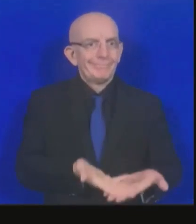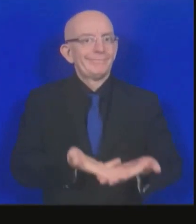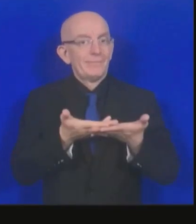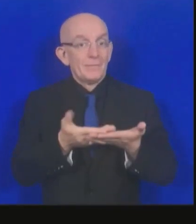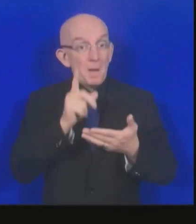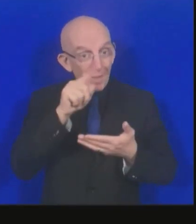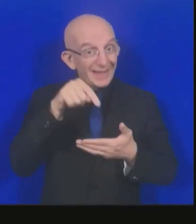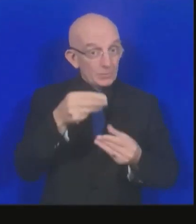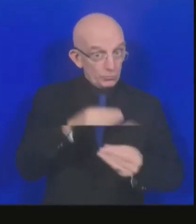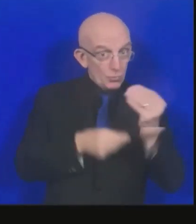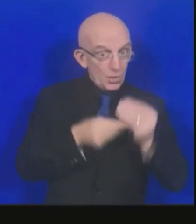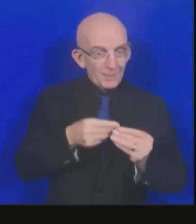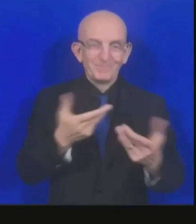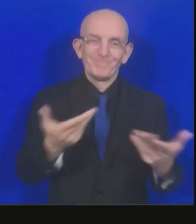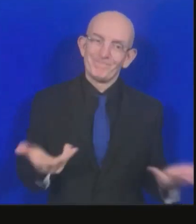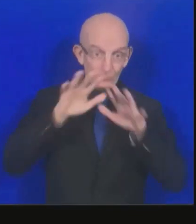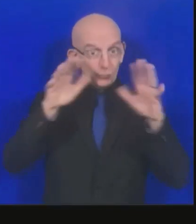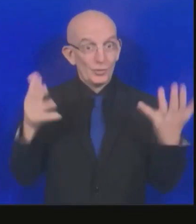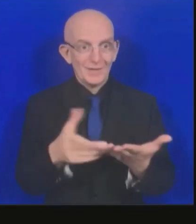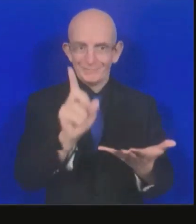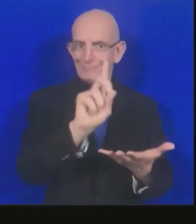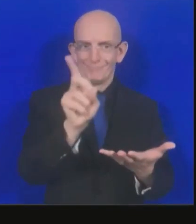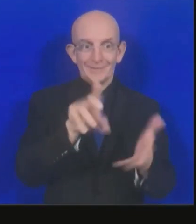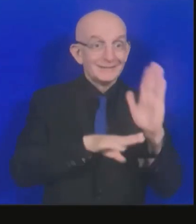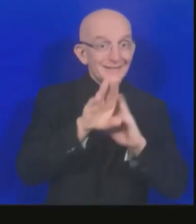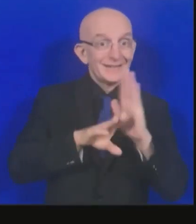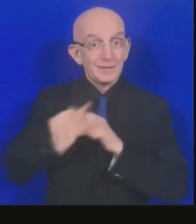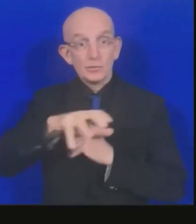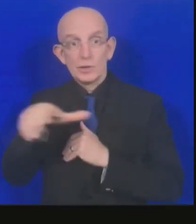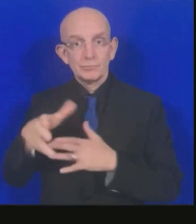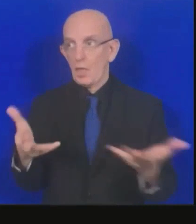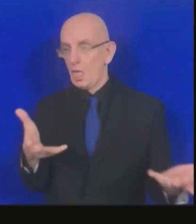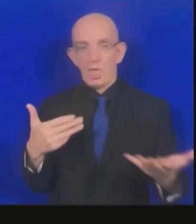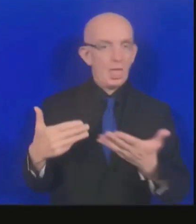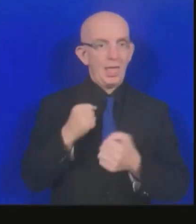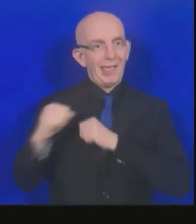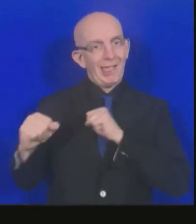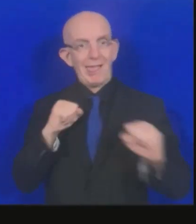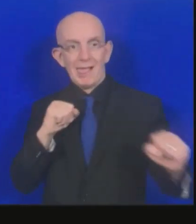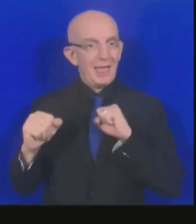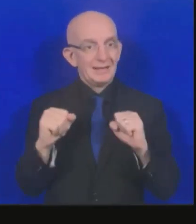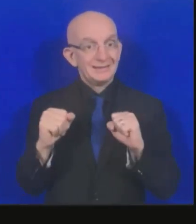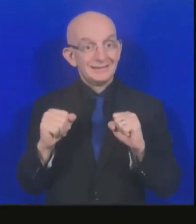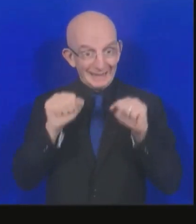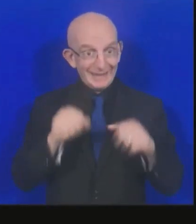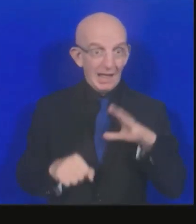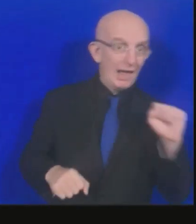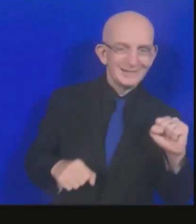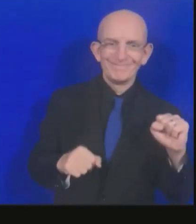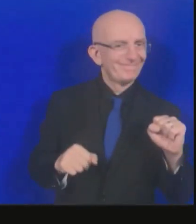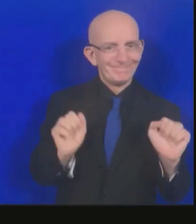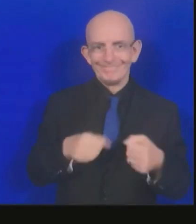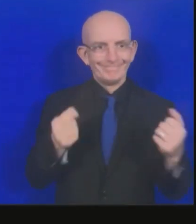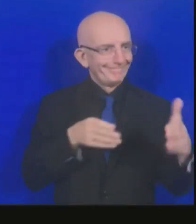Now, let's allow me to invite the President of the Democratic Socialist Republic of Sri